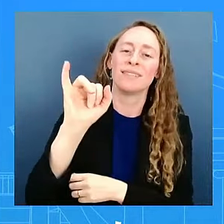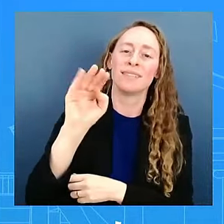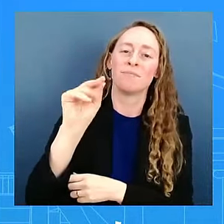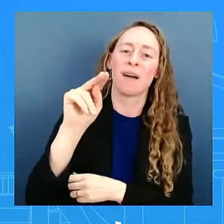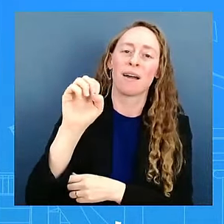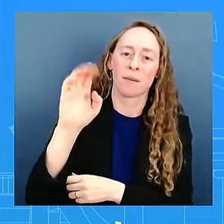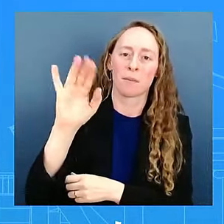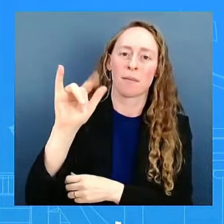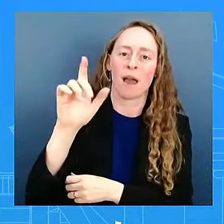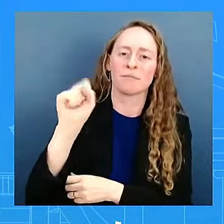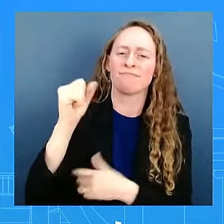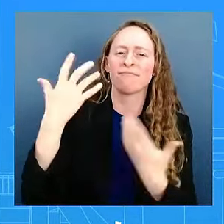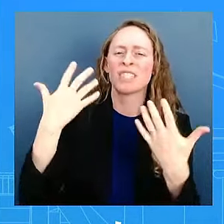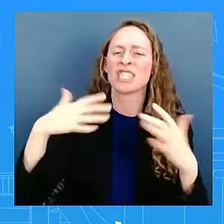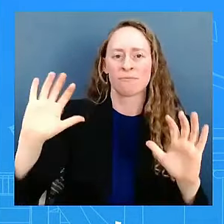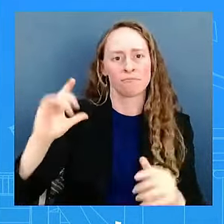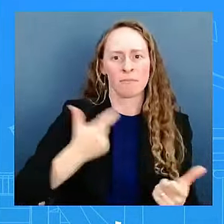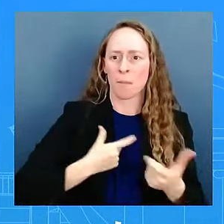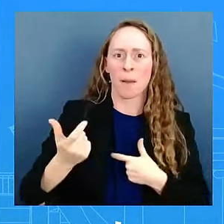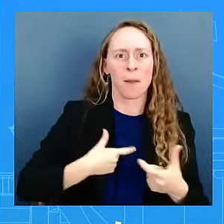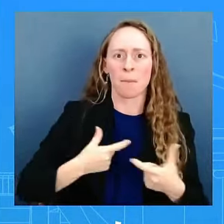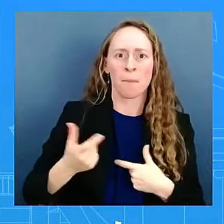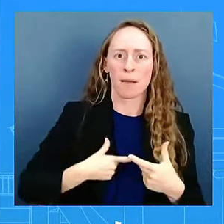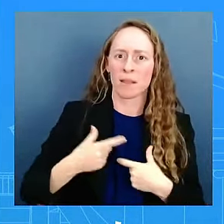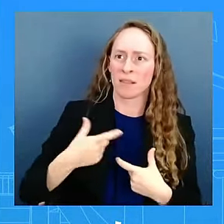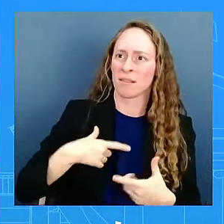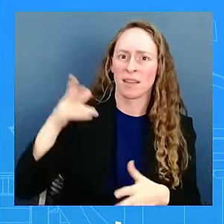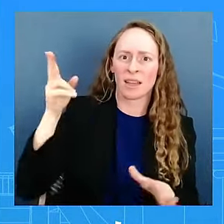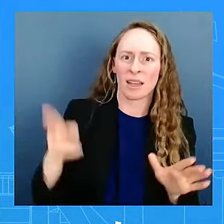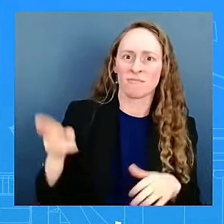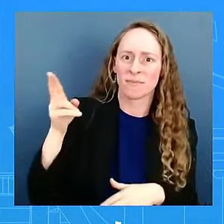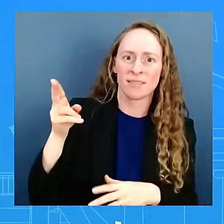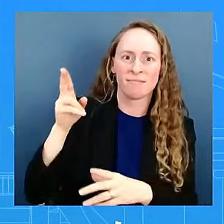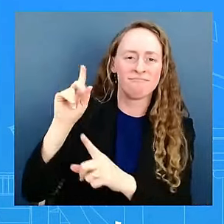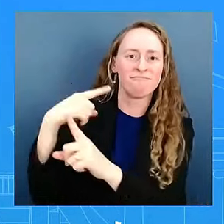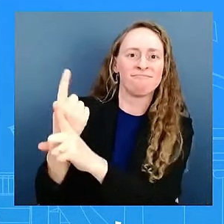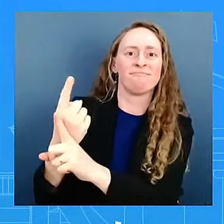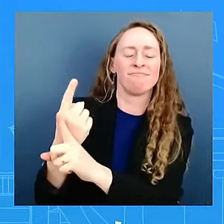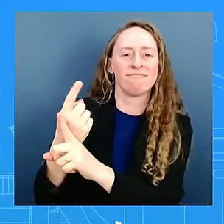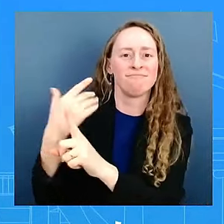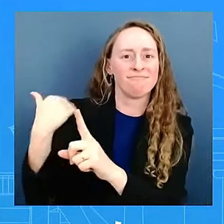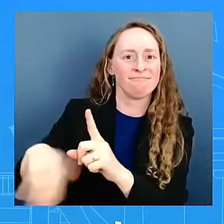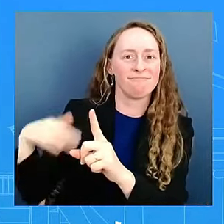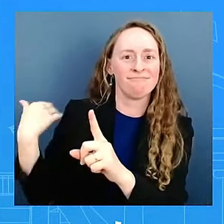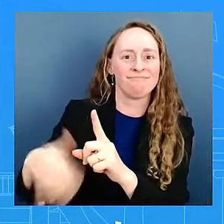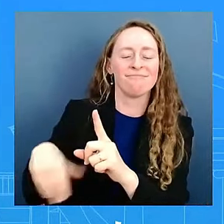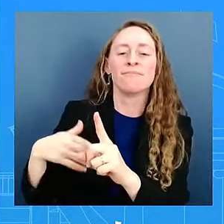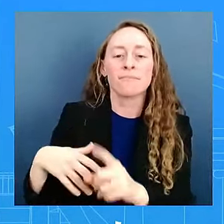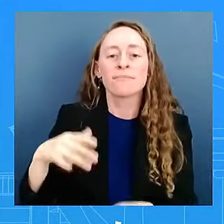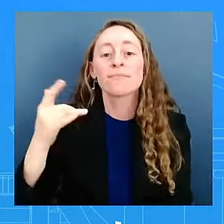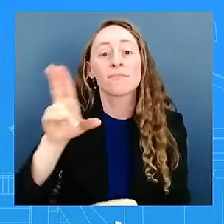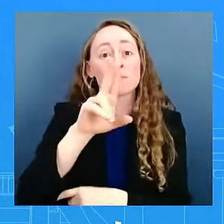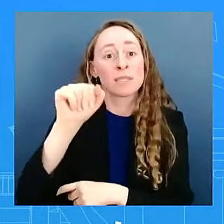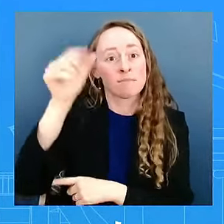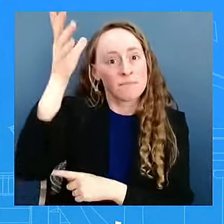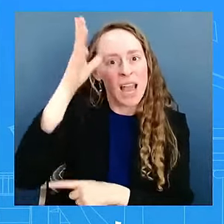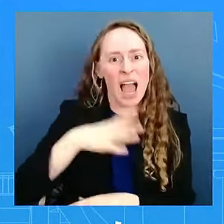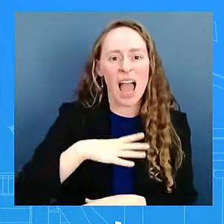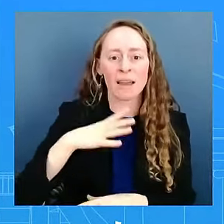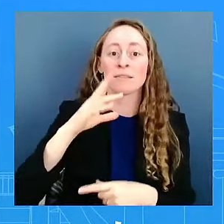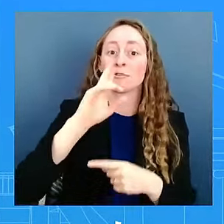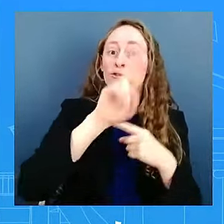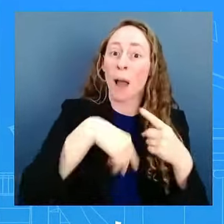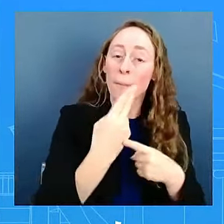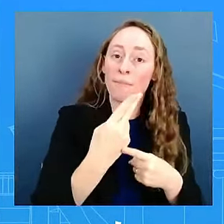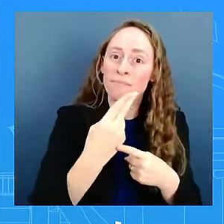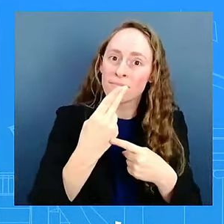history. And the U.S. men's gymnastics team brought home their first medal in 16 years. But it's not just our